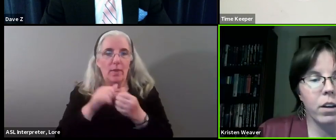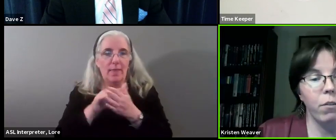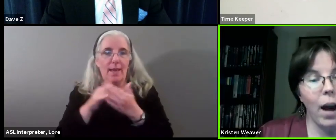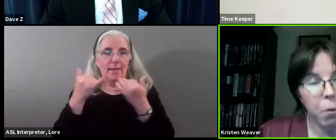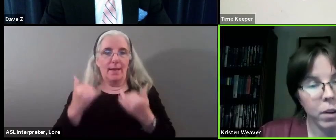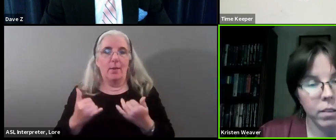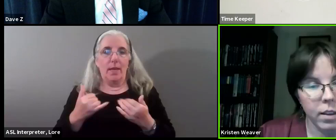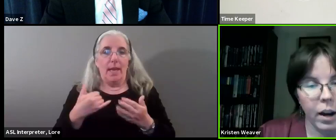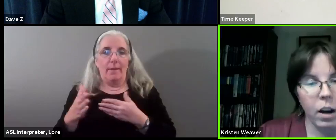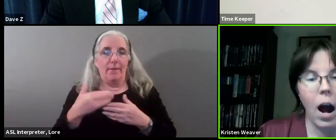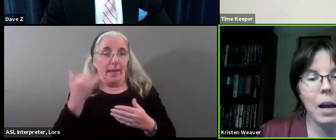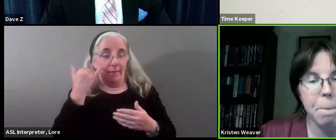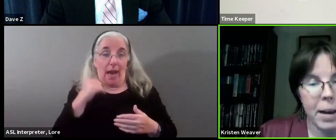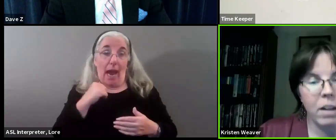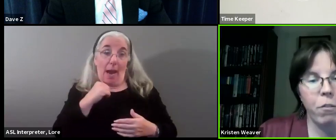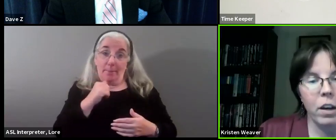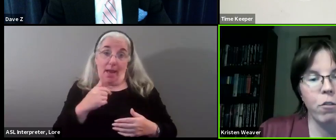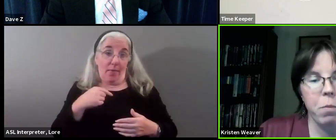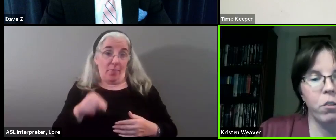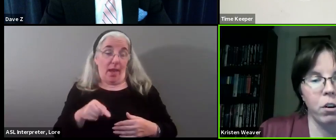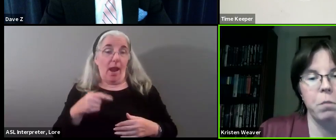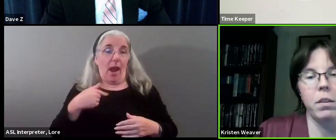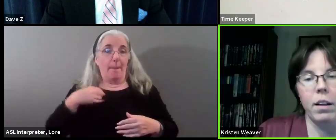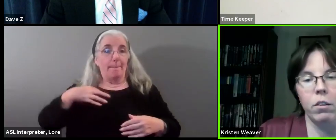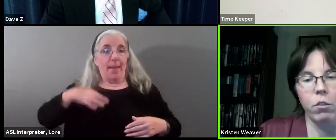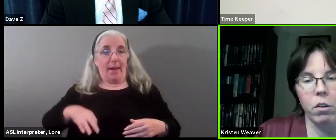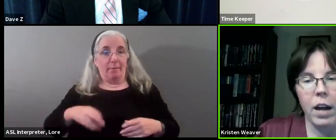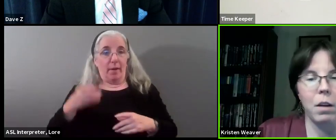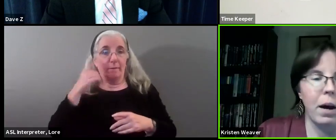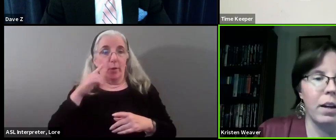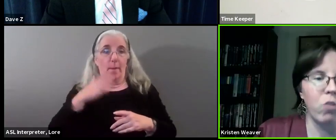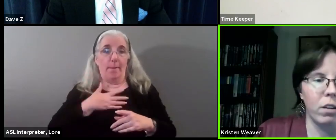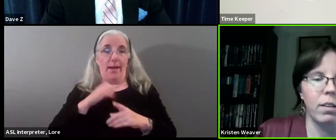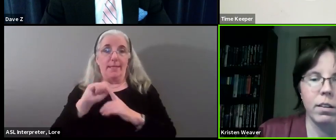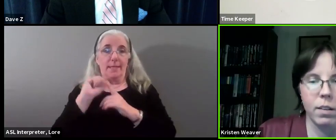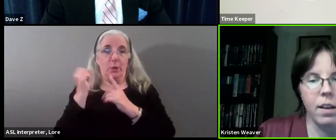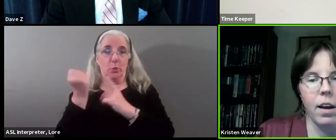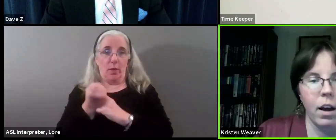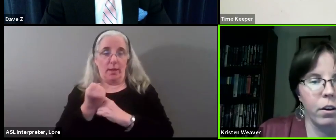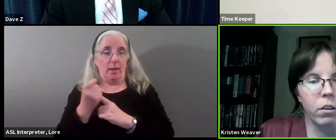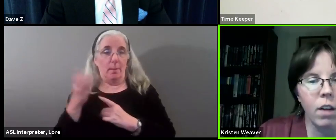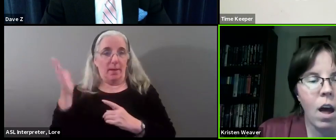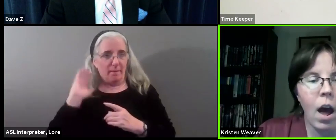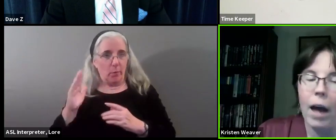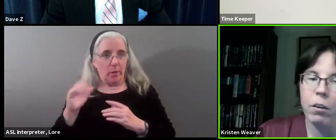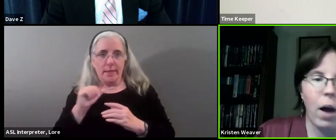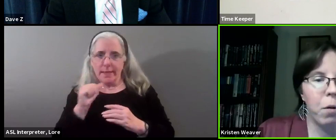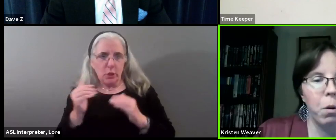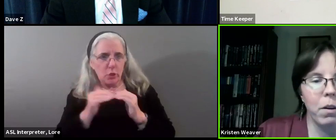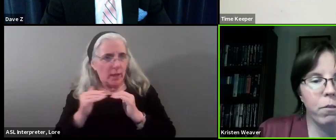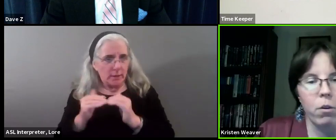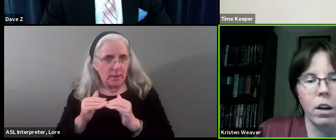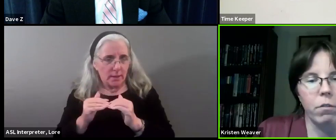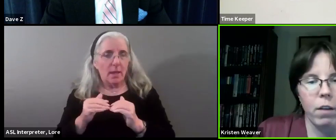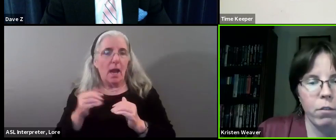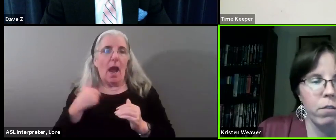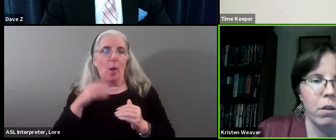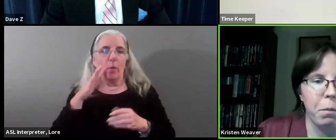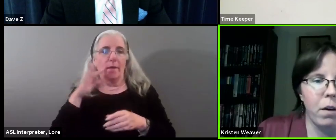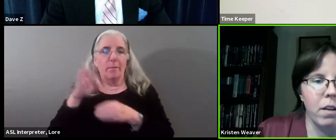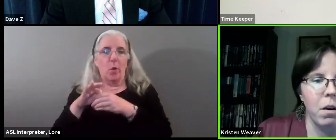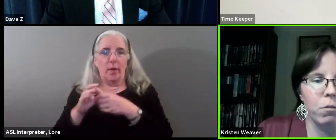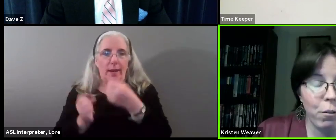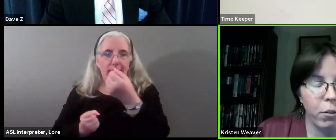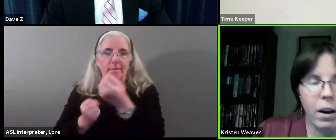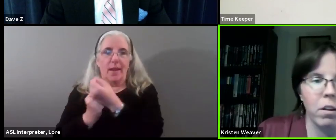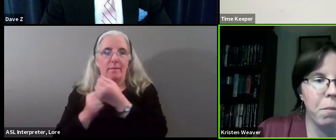because even if I wasn't there, I am benefiting from the circumstances created by injustices done to others. And so I will be voting in favor of